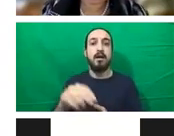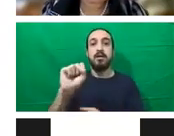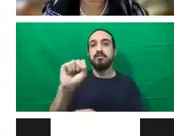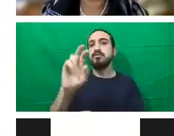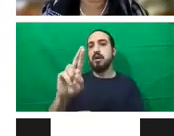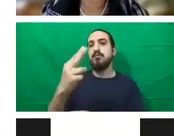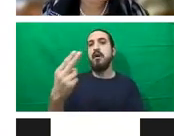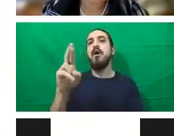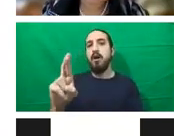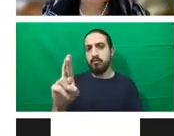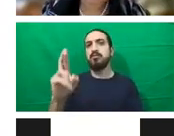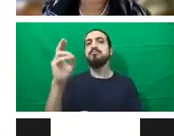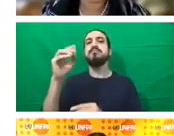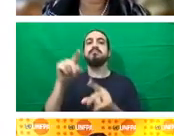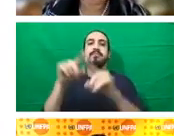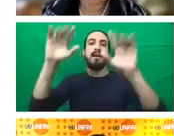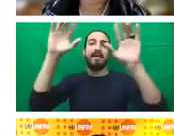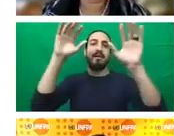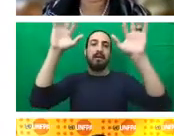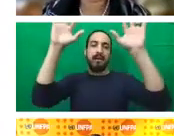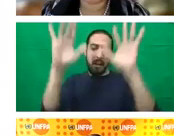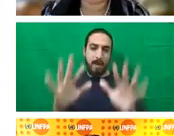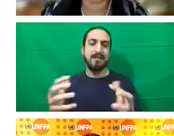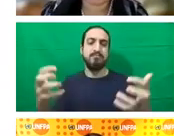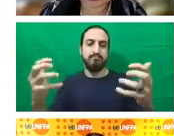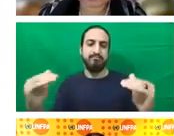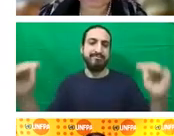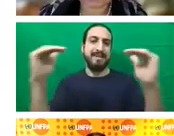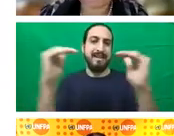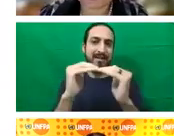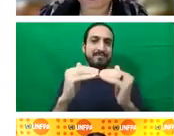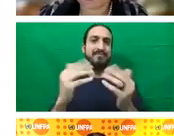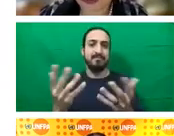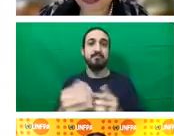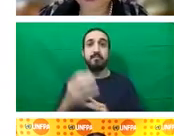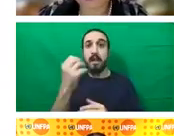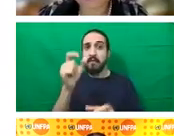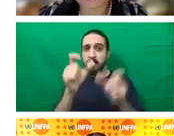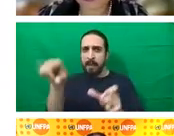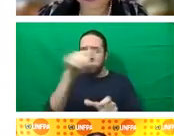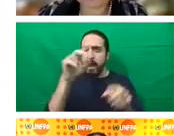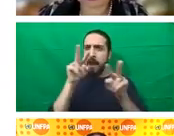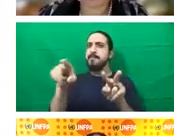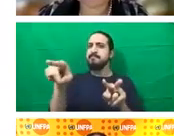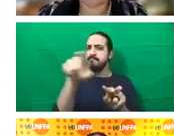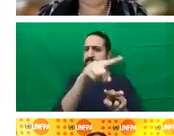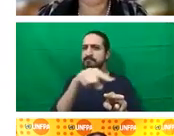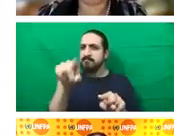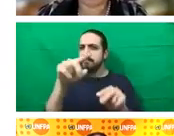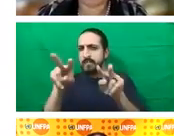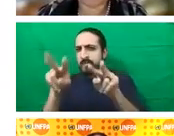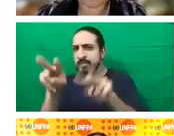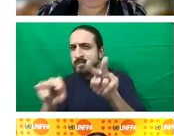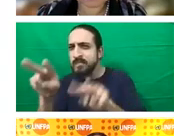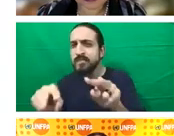to highlight some of the recent reviews that have been done on national determined contributions and national adaptation